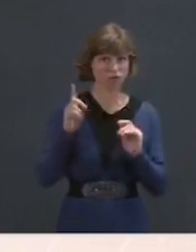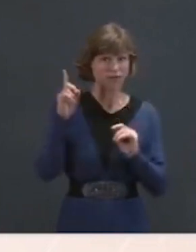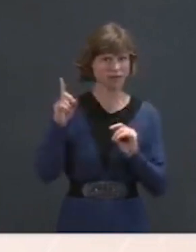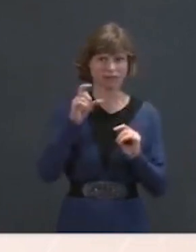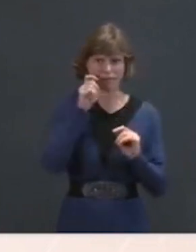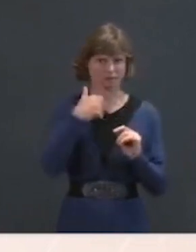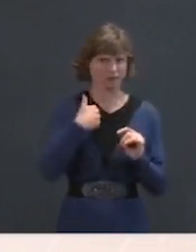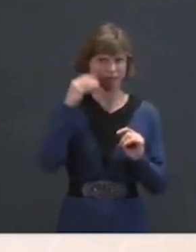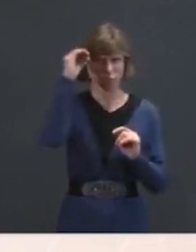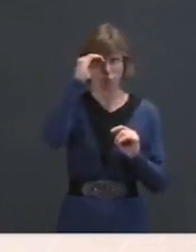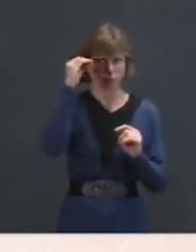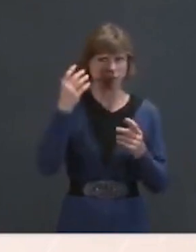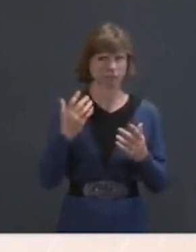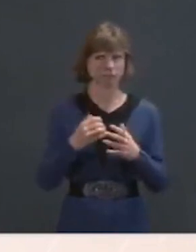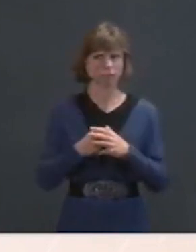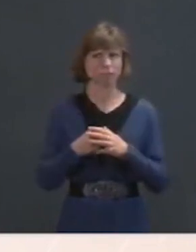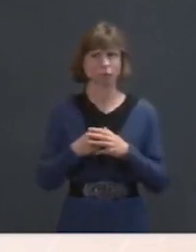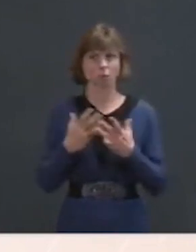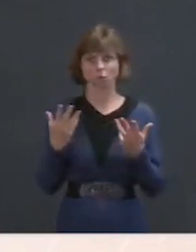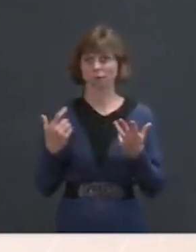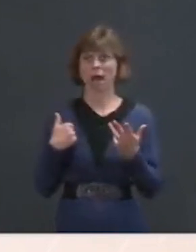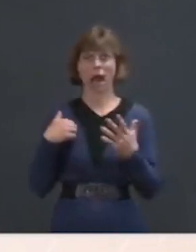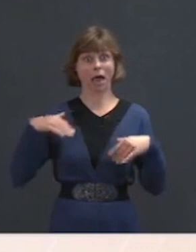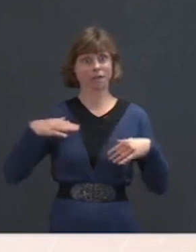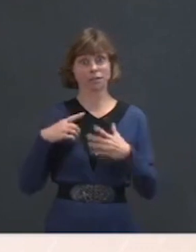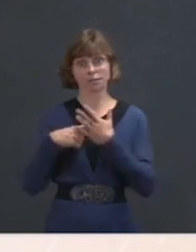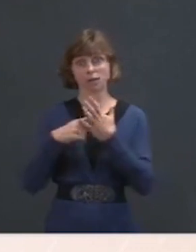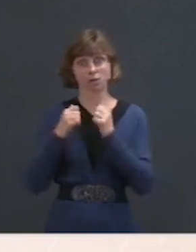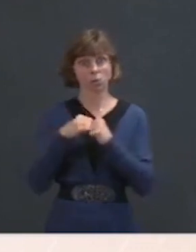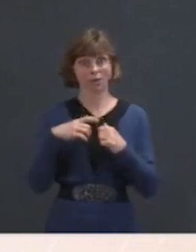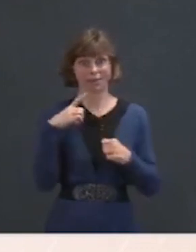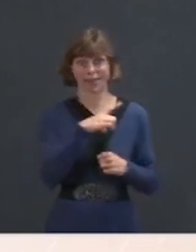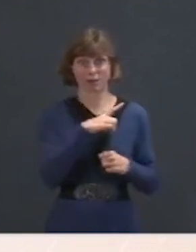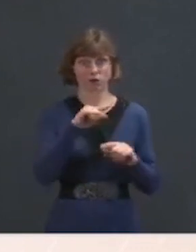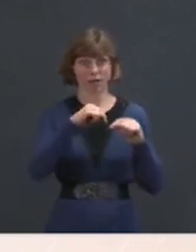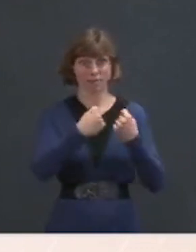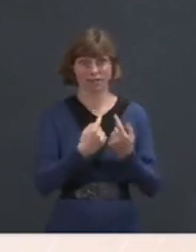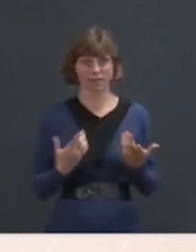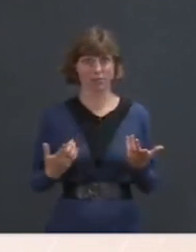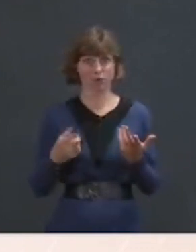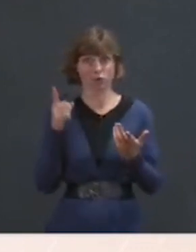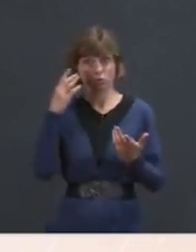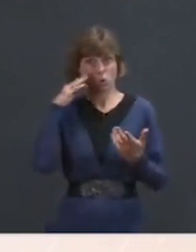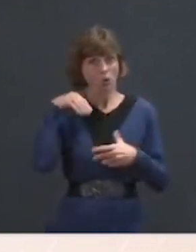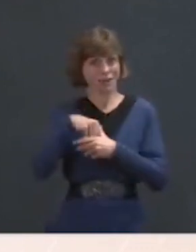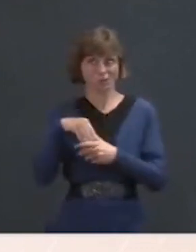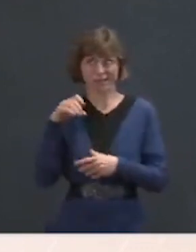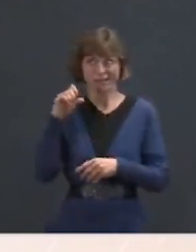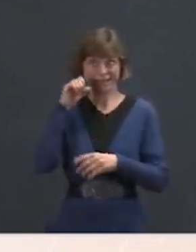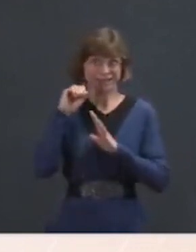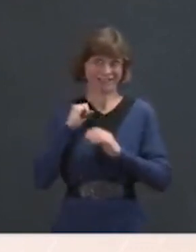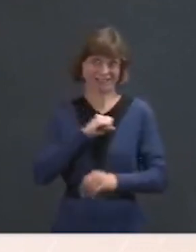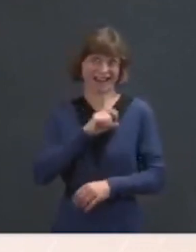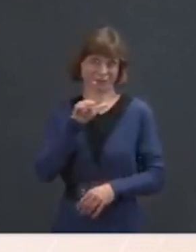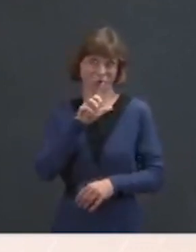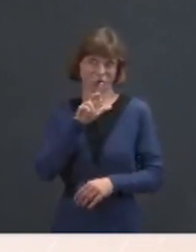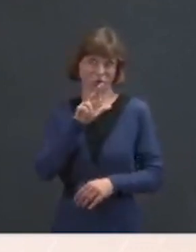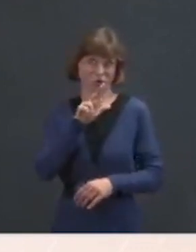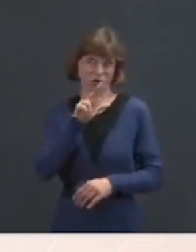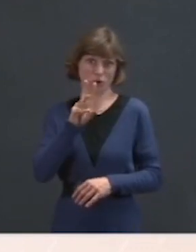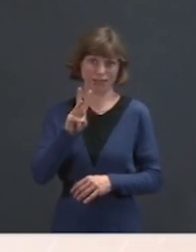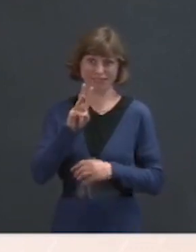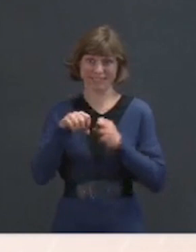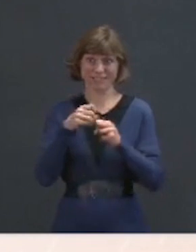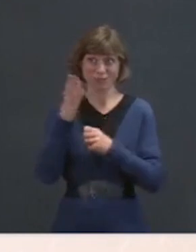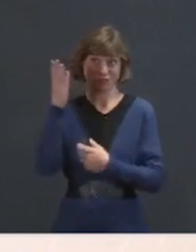have an opinion on earmarks? I have not discussed that with our legislative team. Obviously, as you noted, he was in the Senate for 36 years. Our